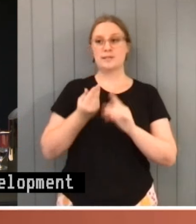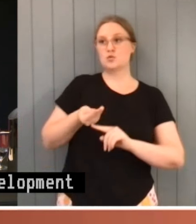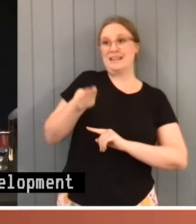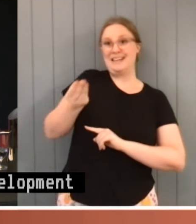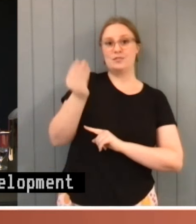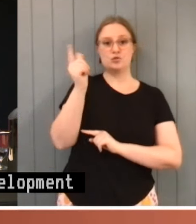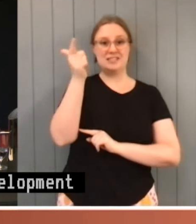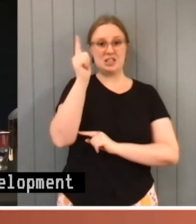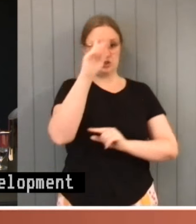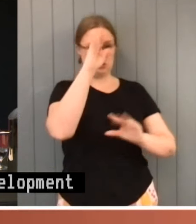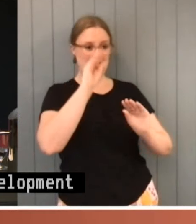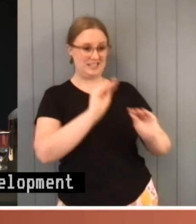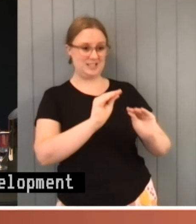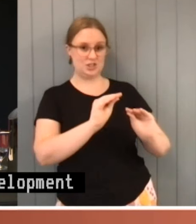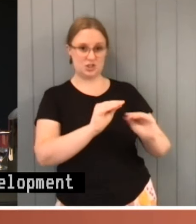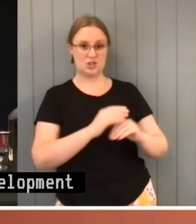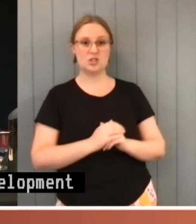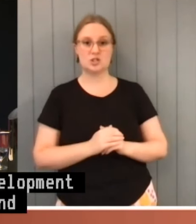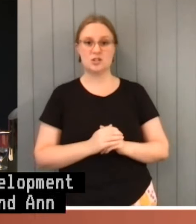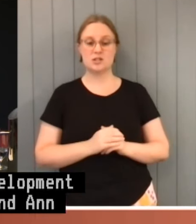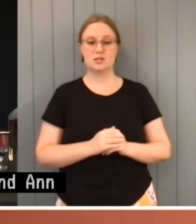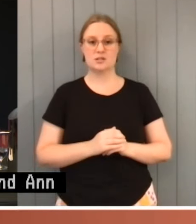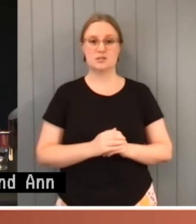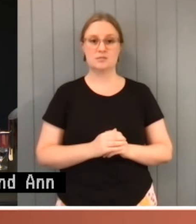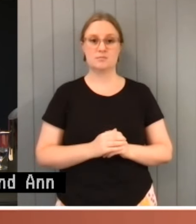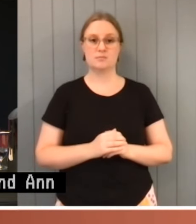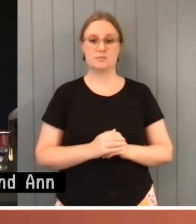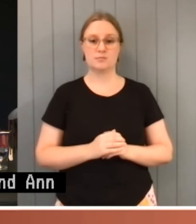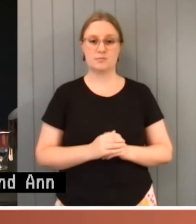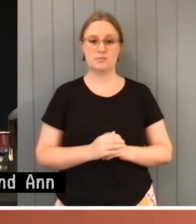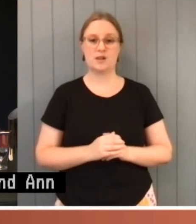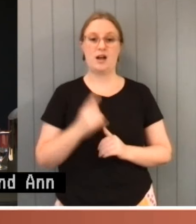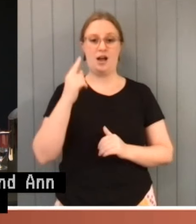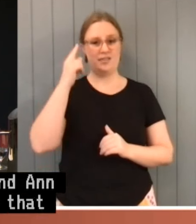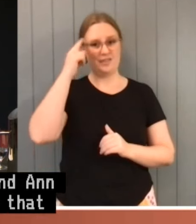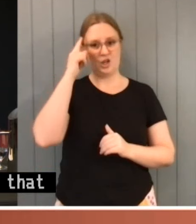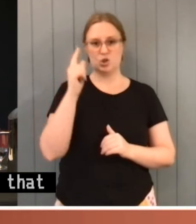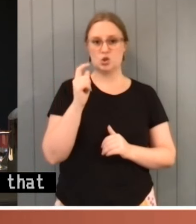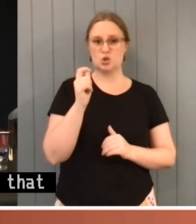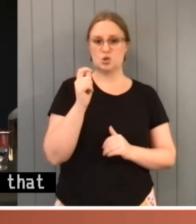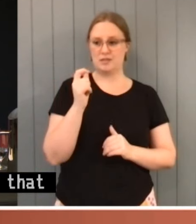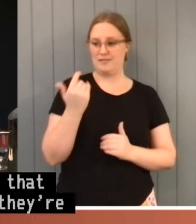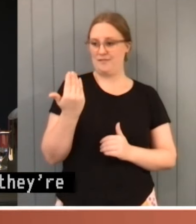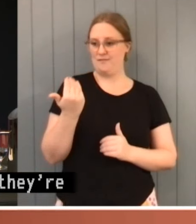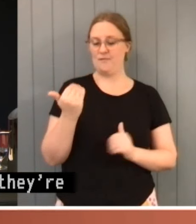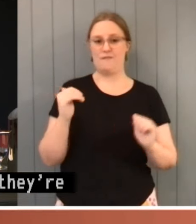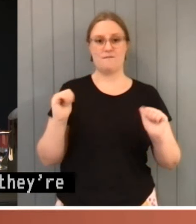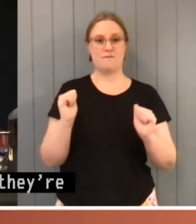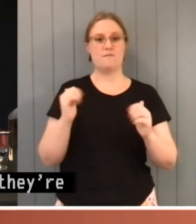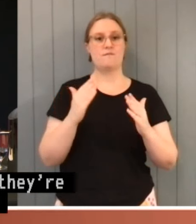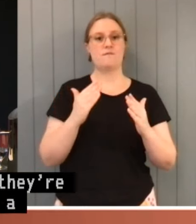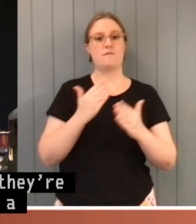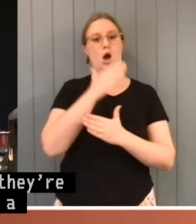hand in that development. I think they're shortly to go up. There was a final review by the Department of Education.